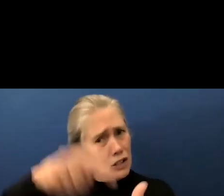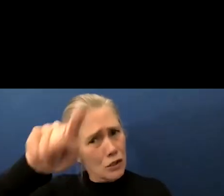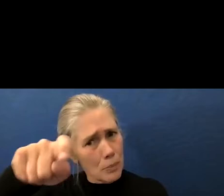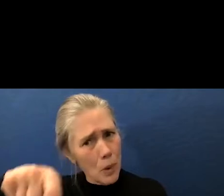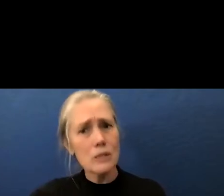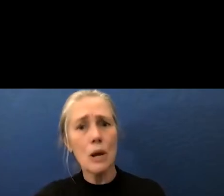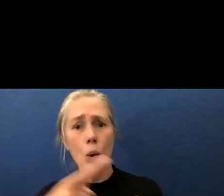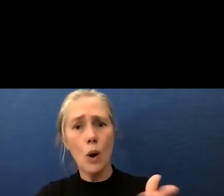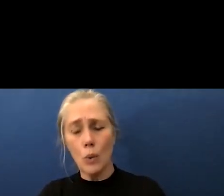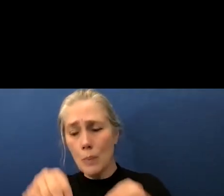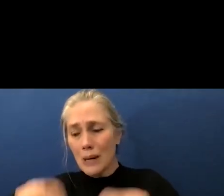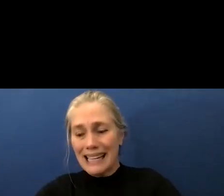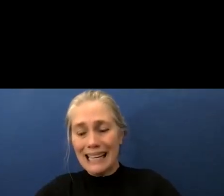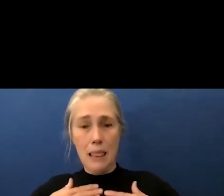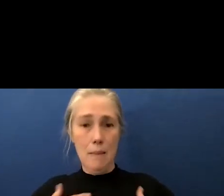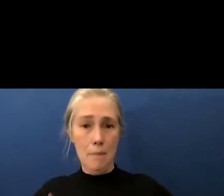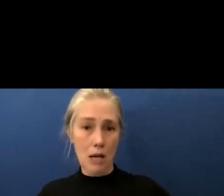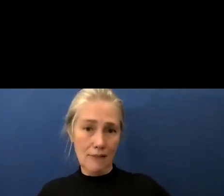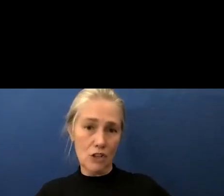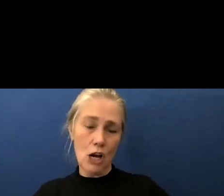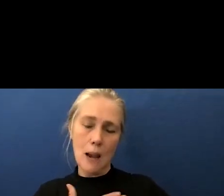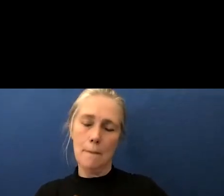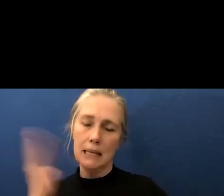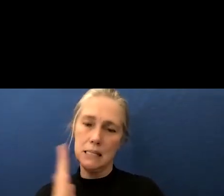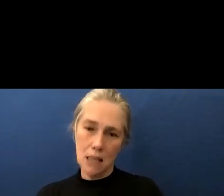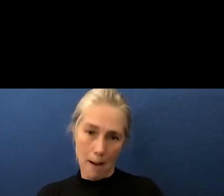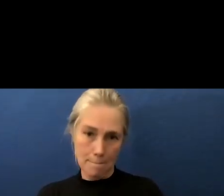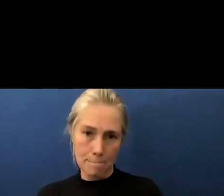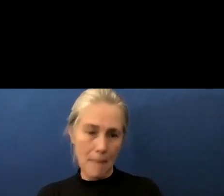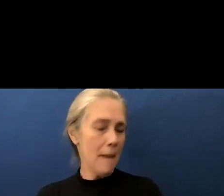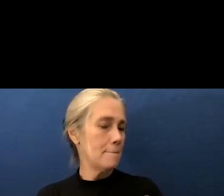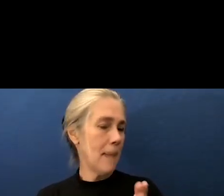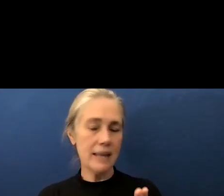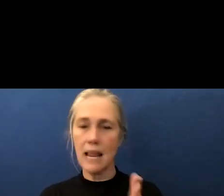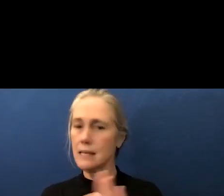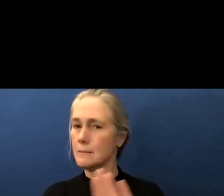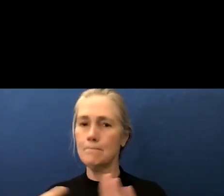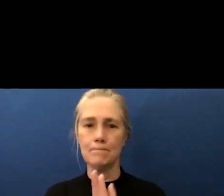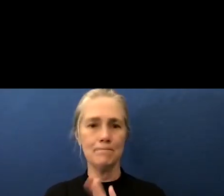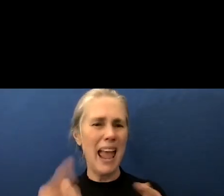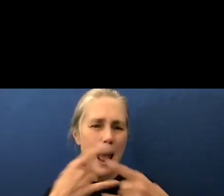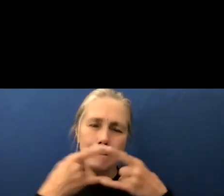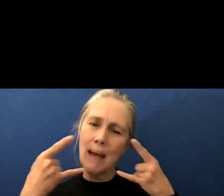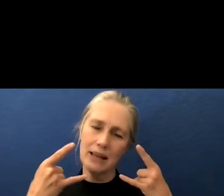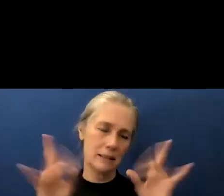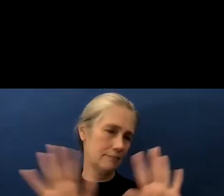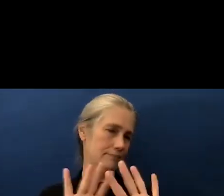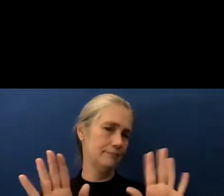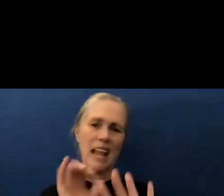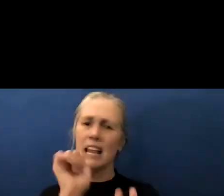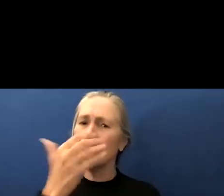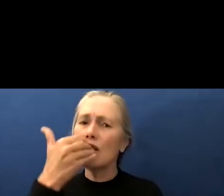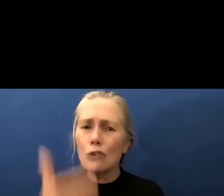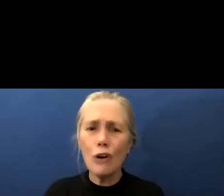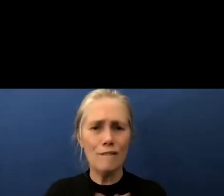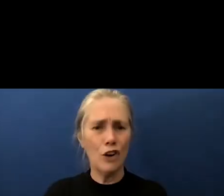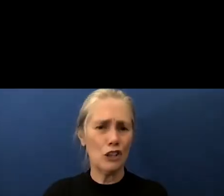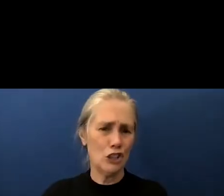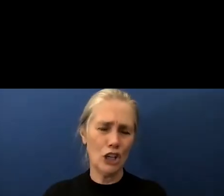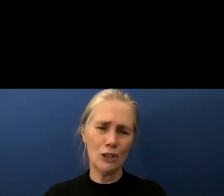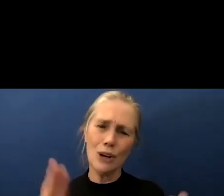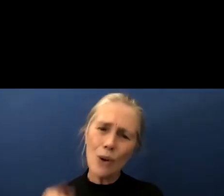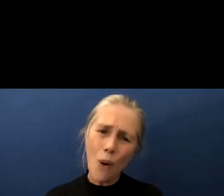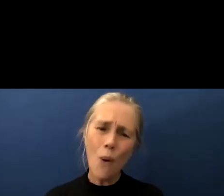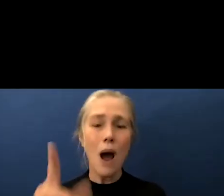our kids body so please stop any mandates and also the masks and the masks are not good for the kids how can they be